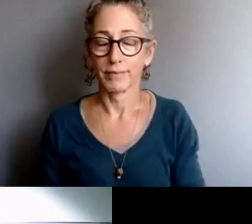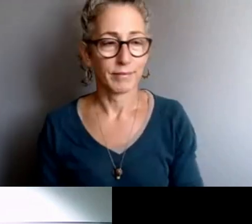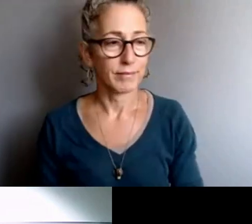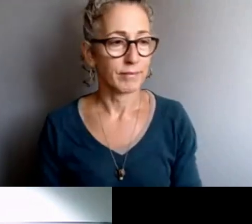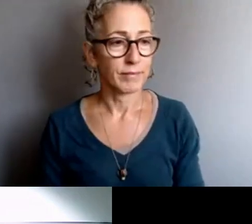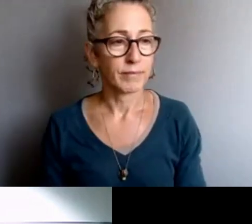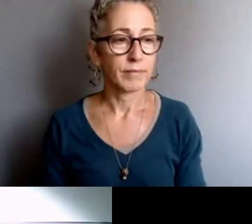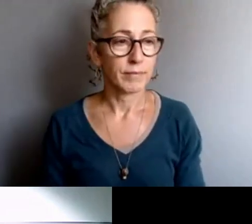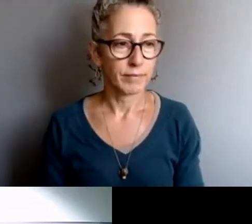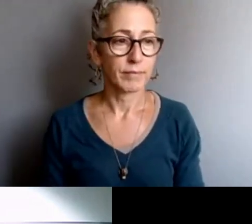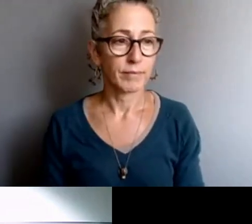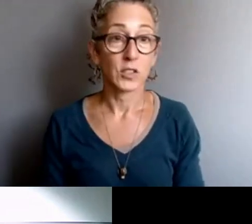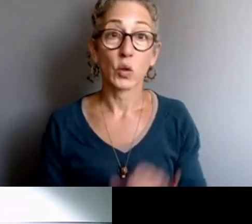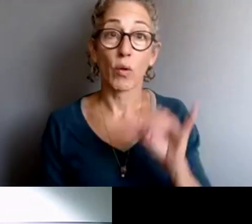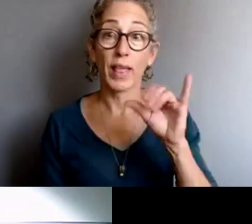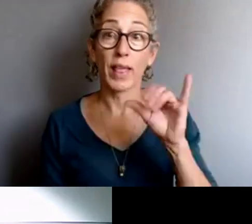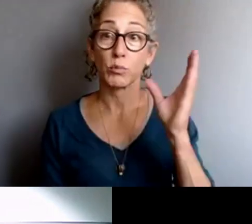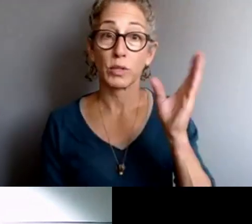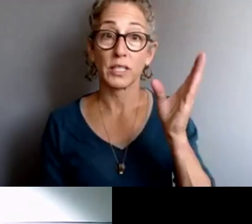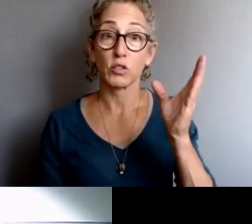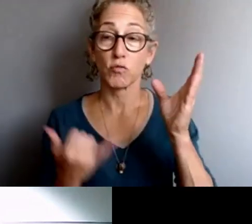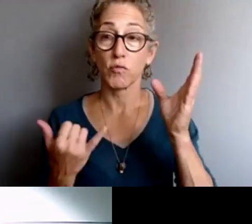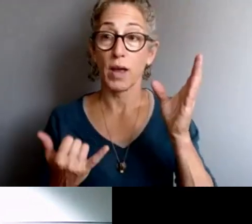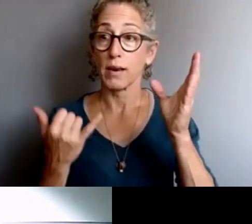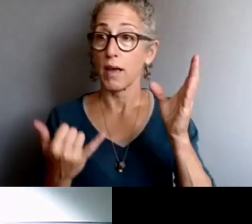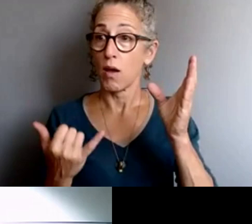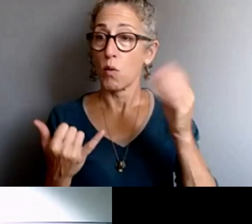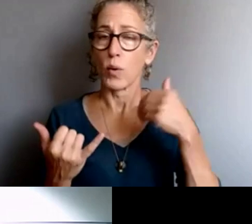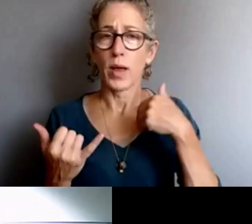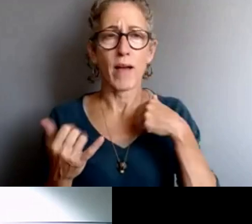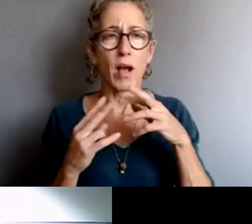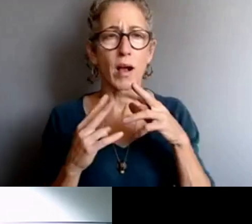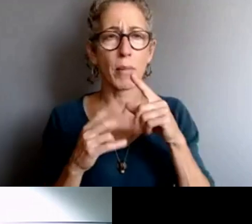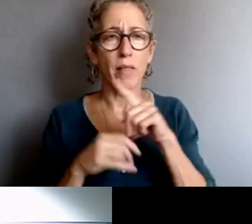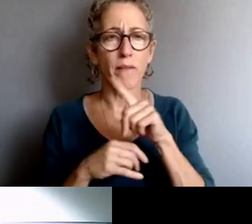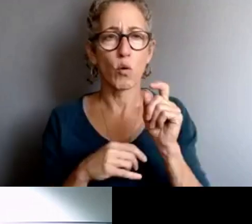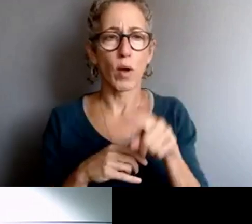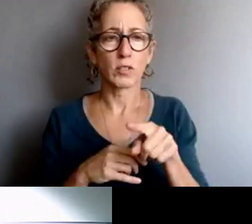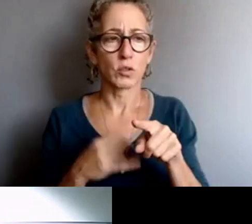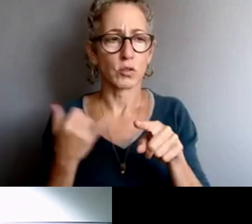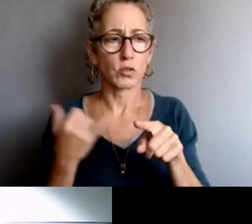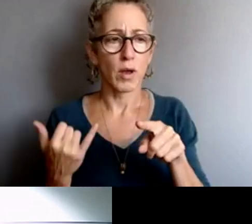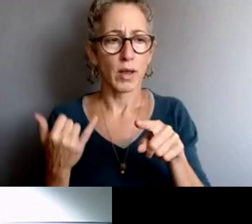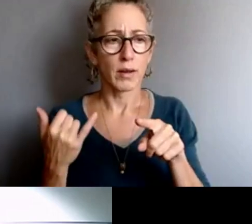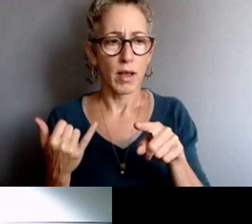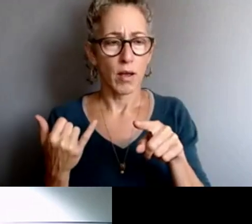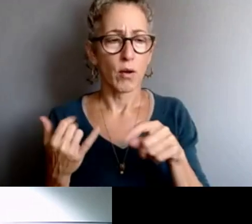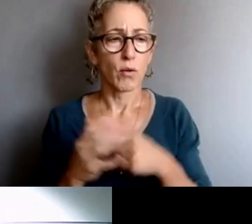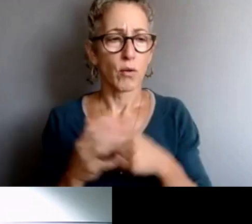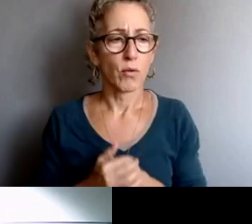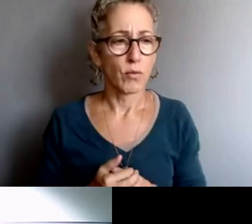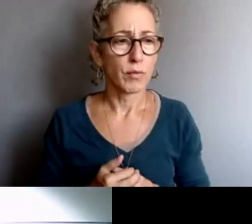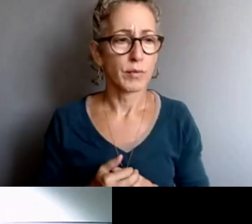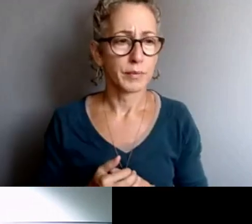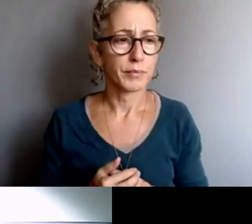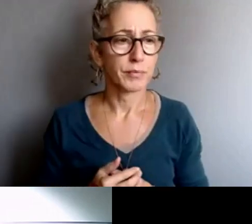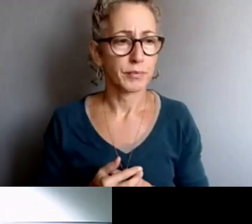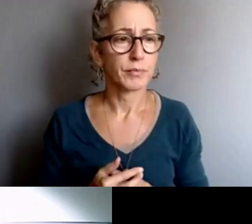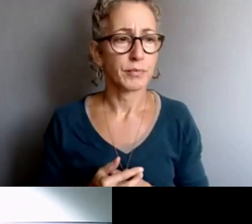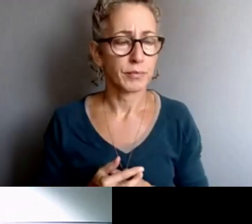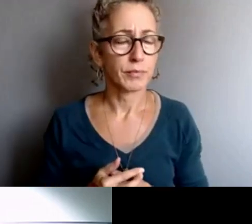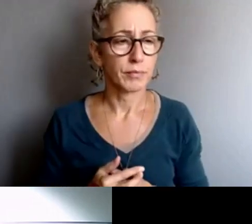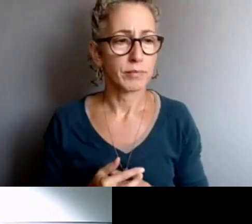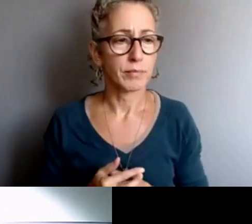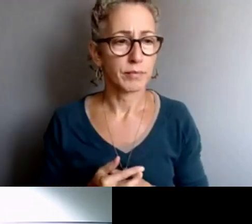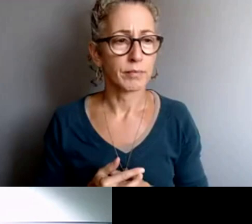That concludes our presentation. At this time, we have a couple of questions that have come in during the registration for the webinar tonight or throughout the